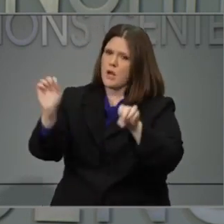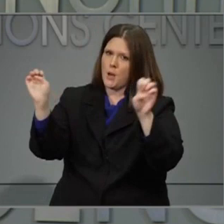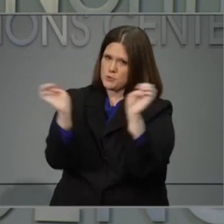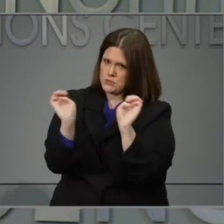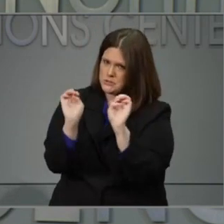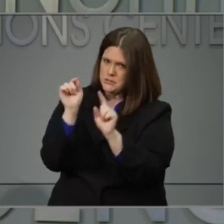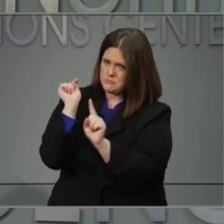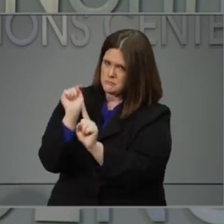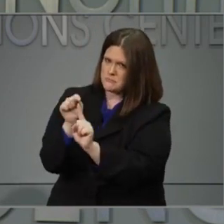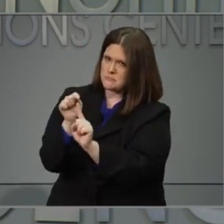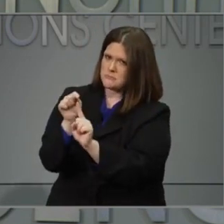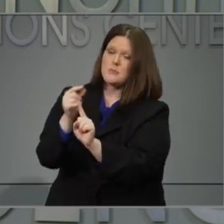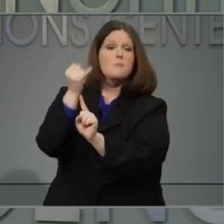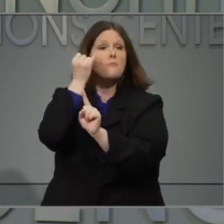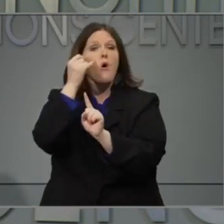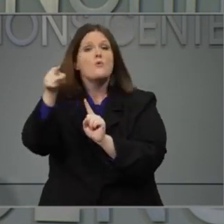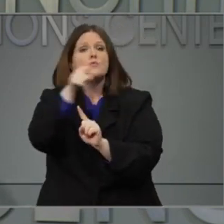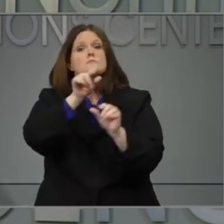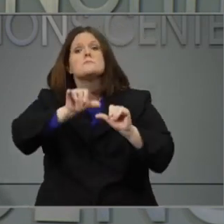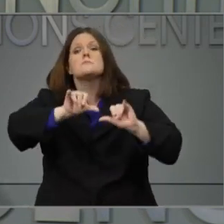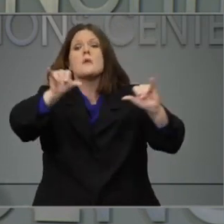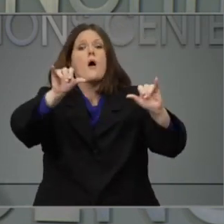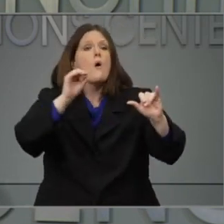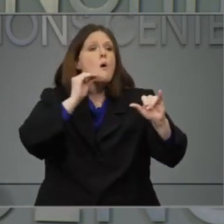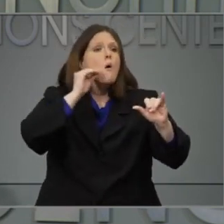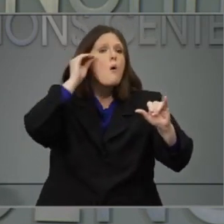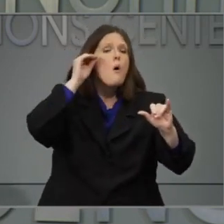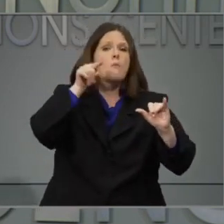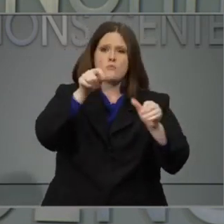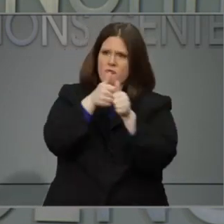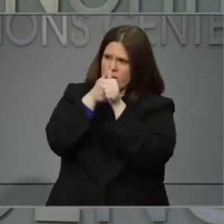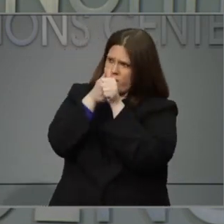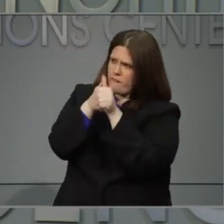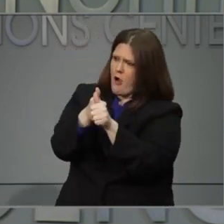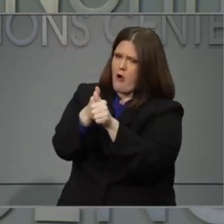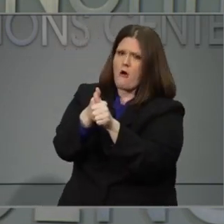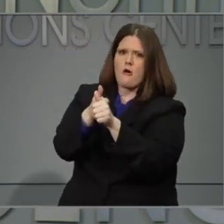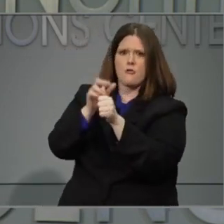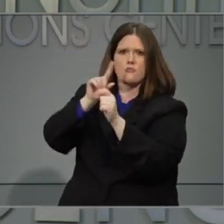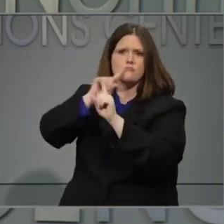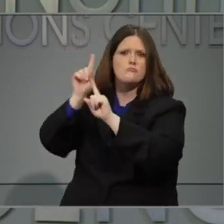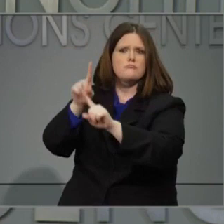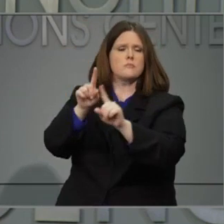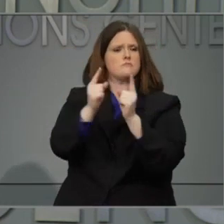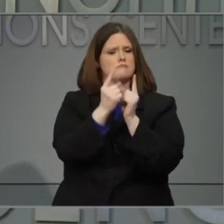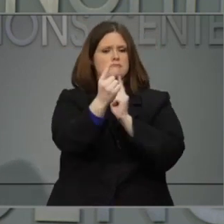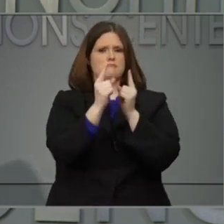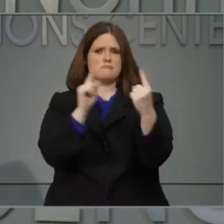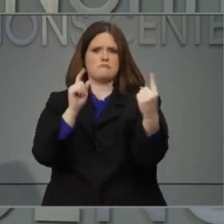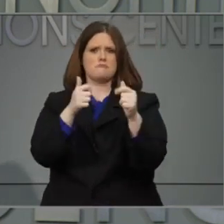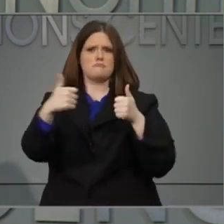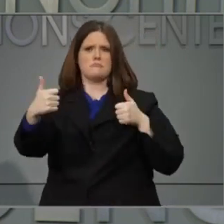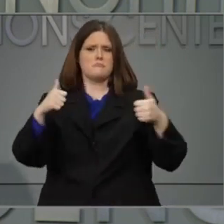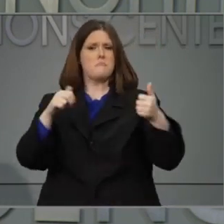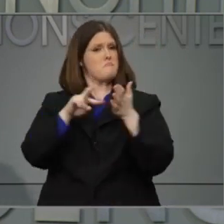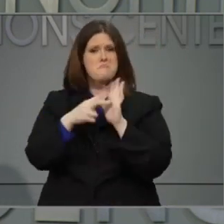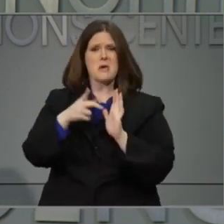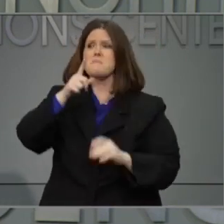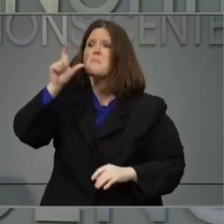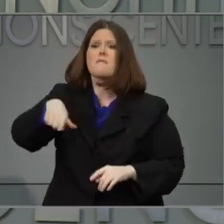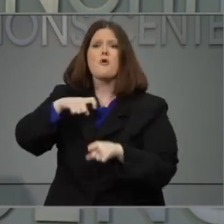If everyone does their best to stay at home and observe social distance, these calls won't be necessary.